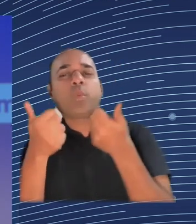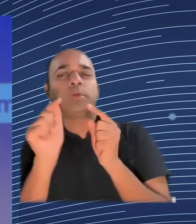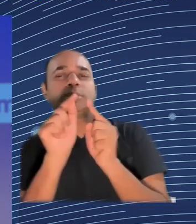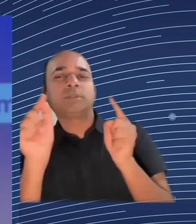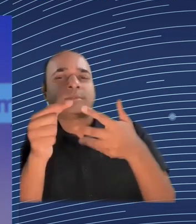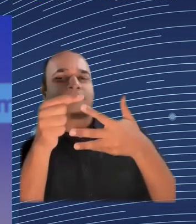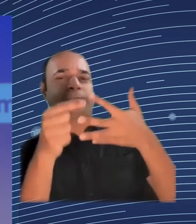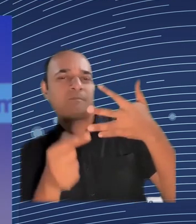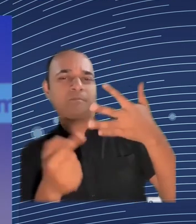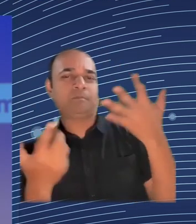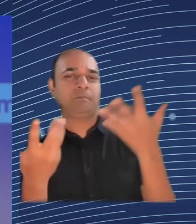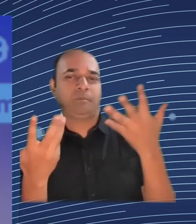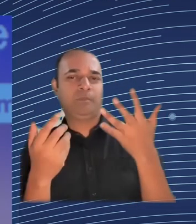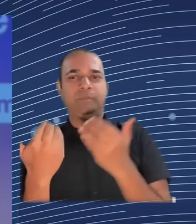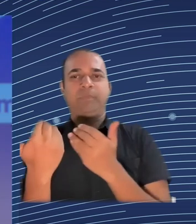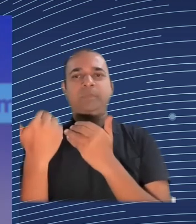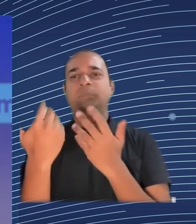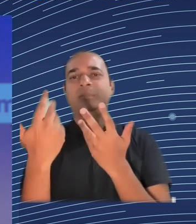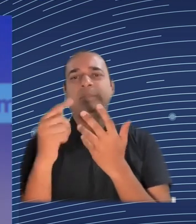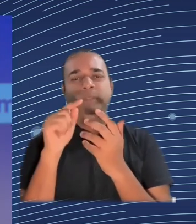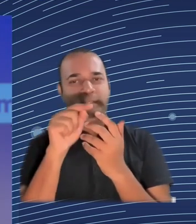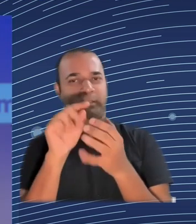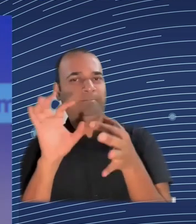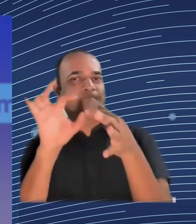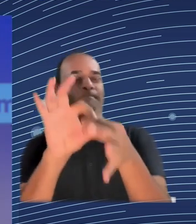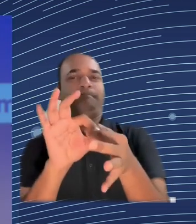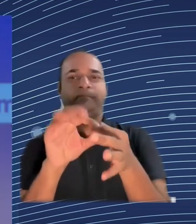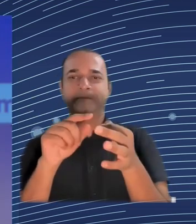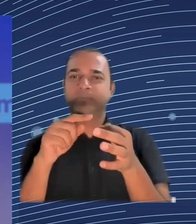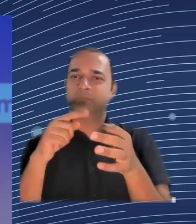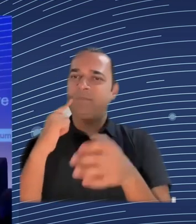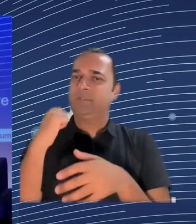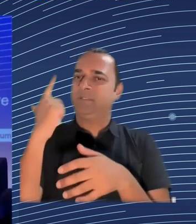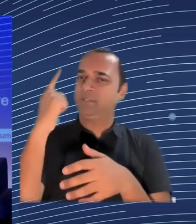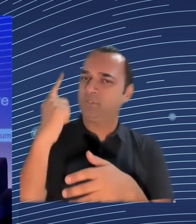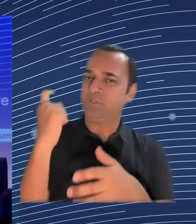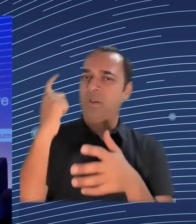all. Your equally short answer, Mr. Sambu, on this...